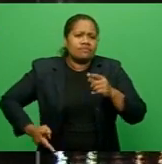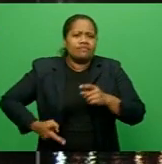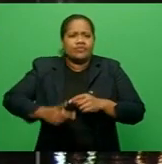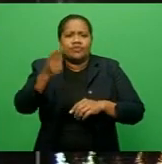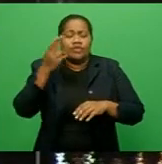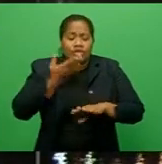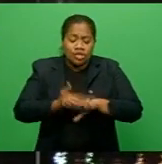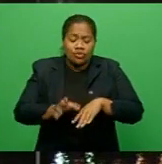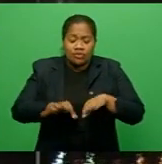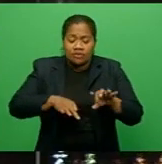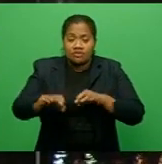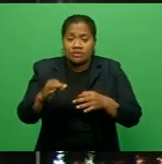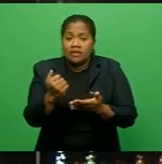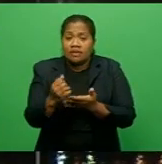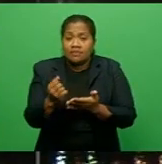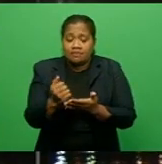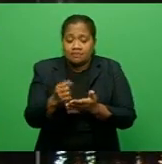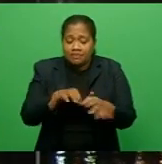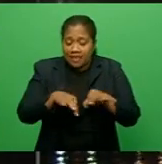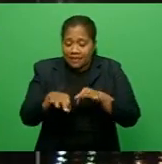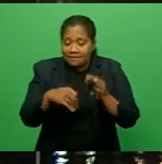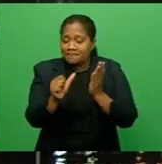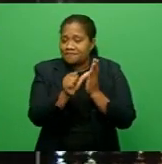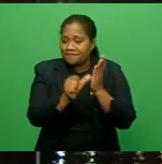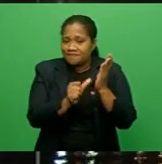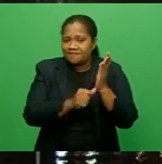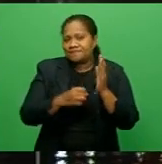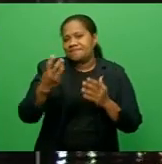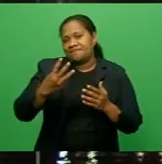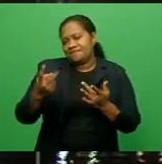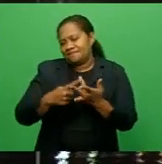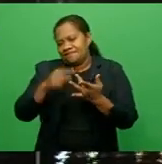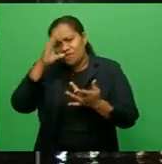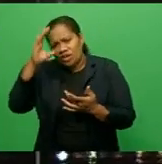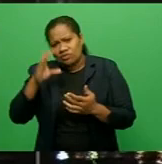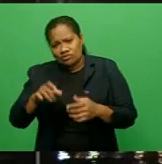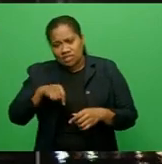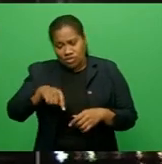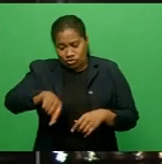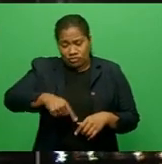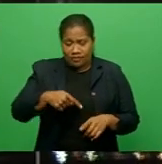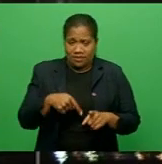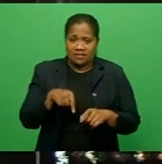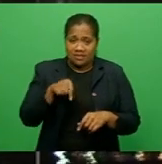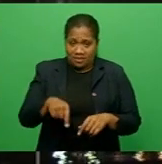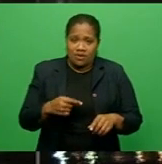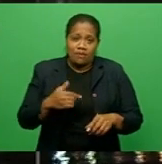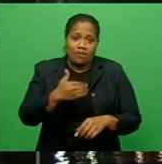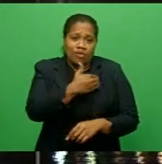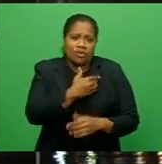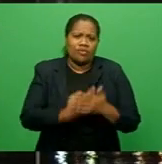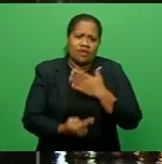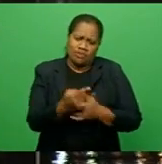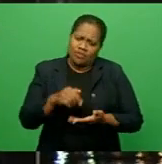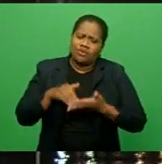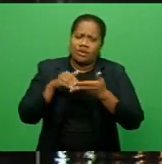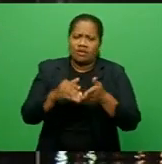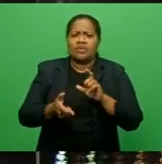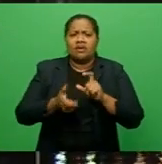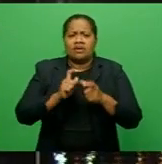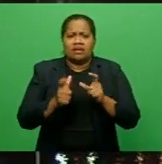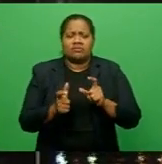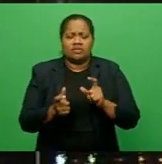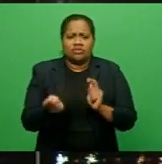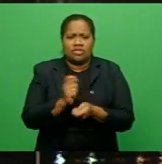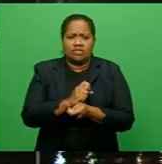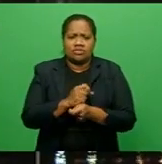action plan agenda with 13 other countries in Suva this morning. This new action plan is aimed at helping take the fight of climate change to the highest